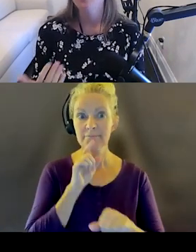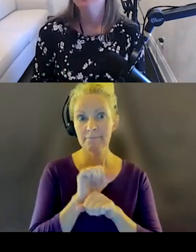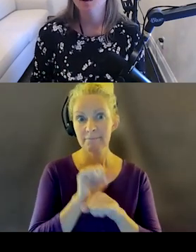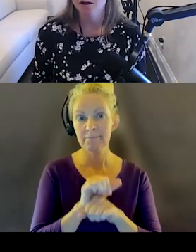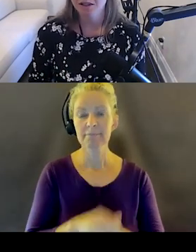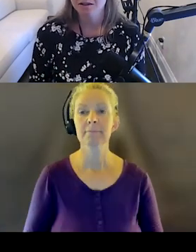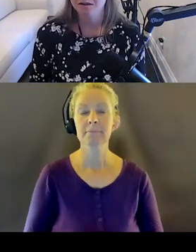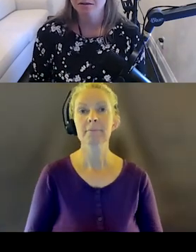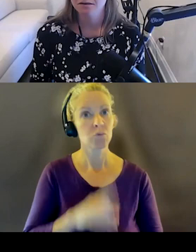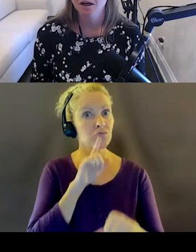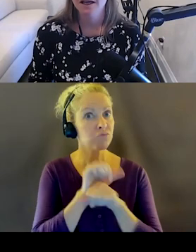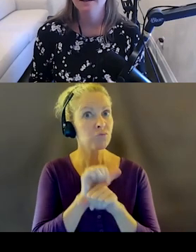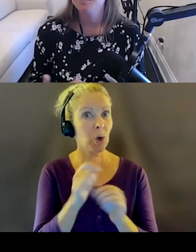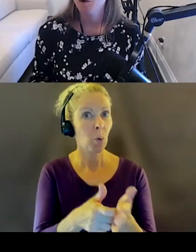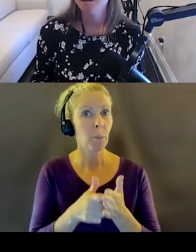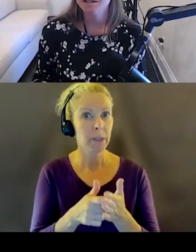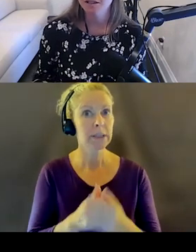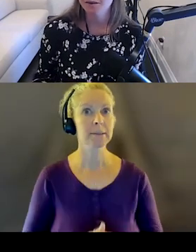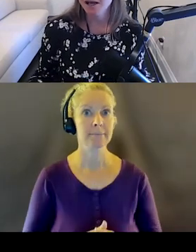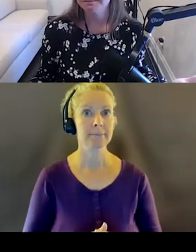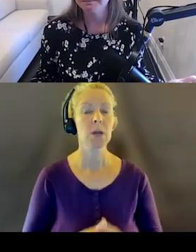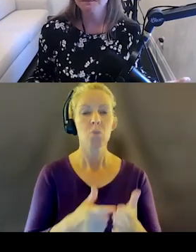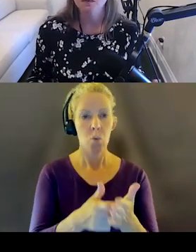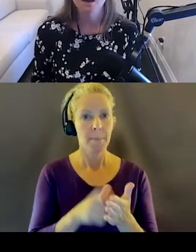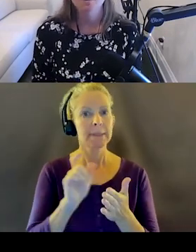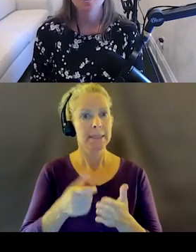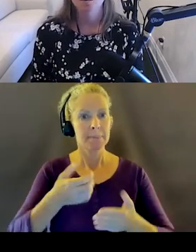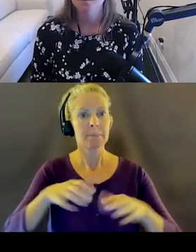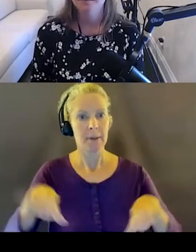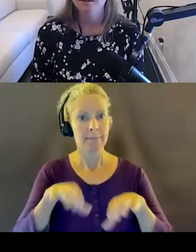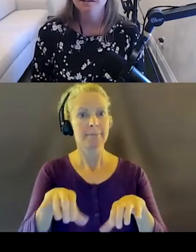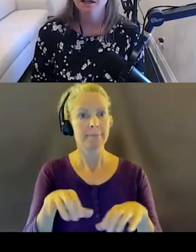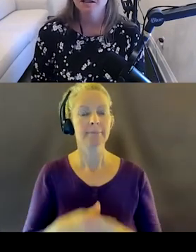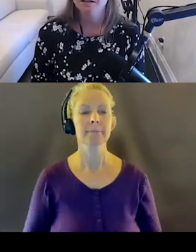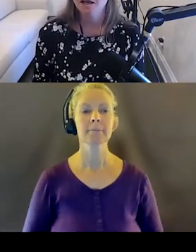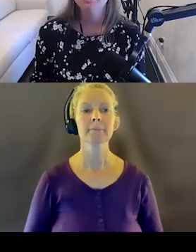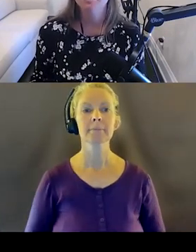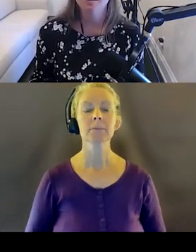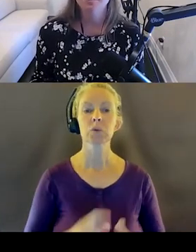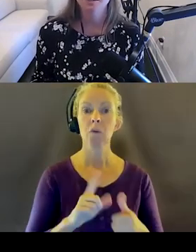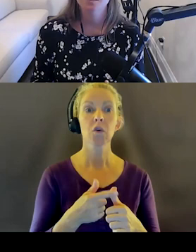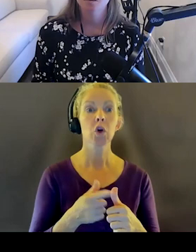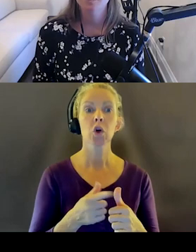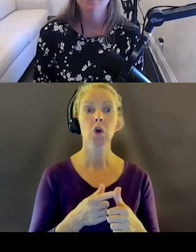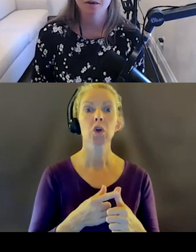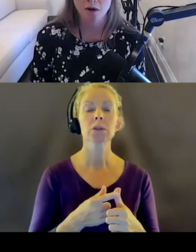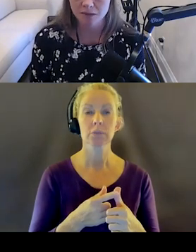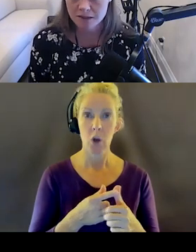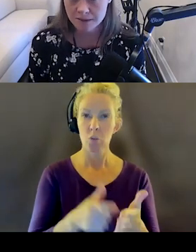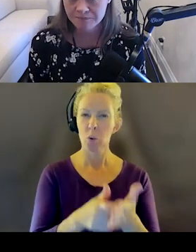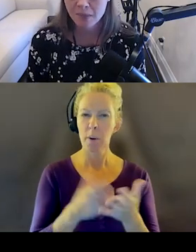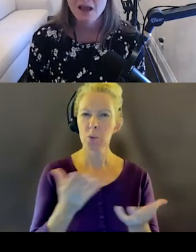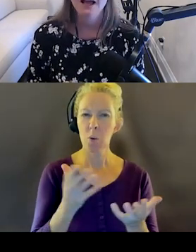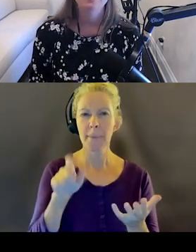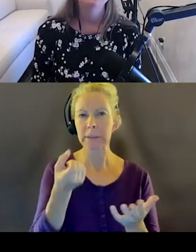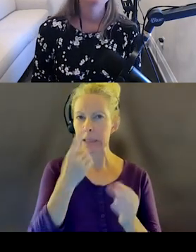They are requirements. And these requirements need to be met. So the first step is just to understand what are the requirements.